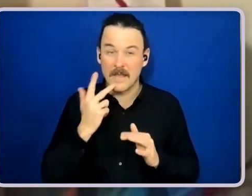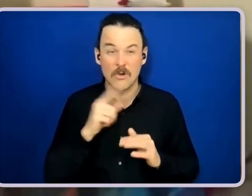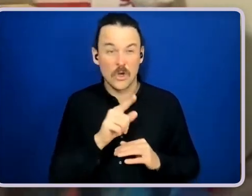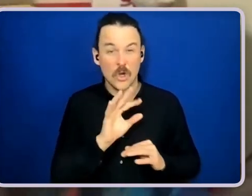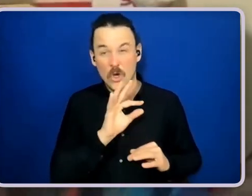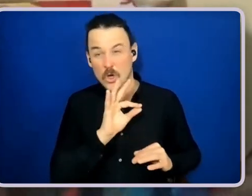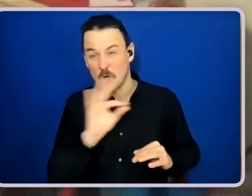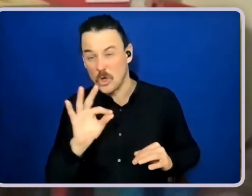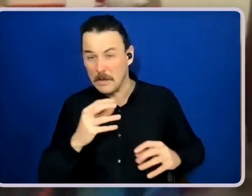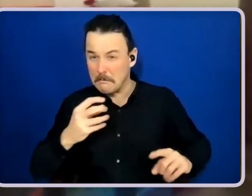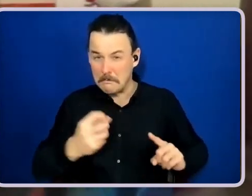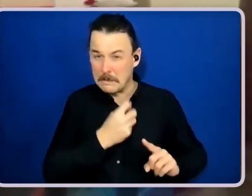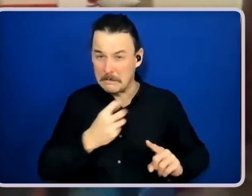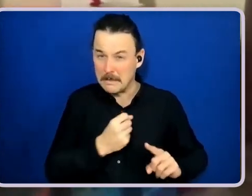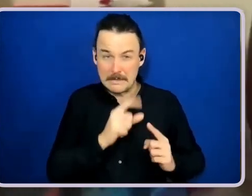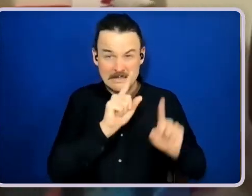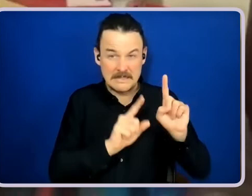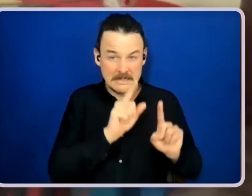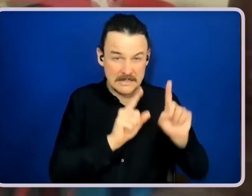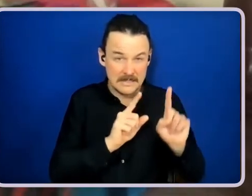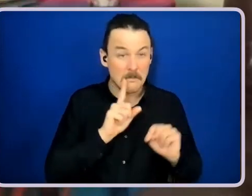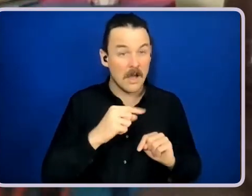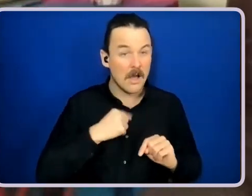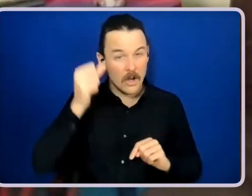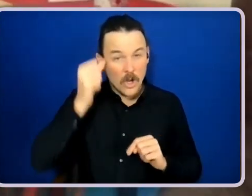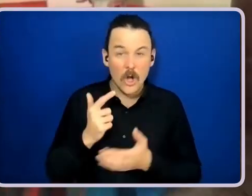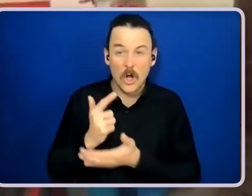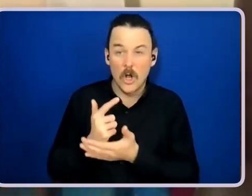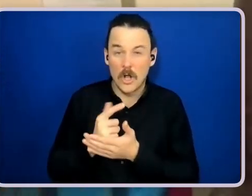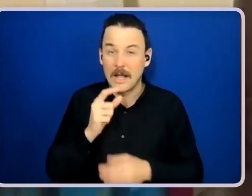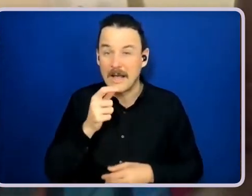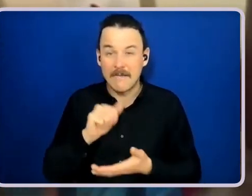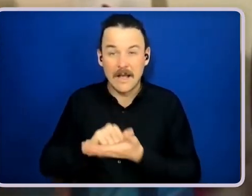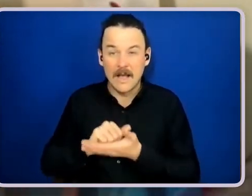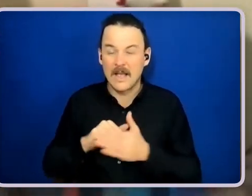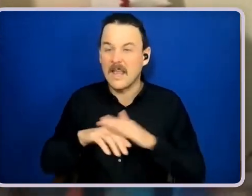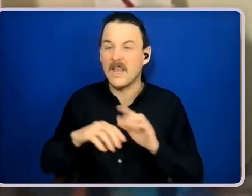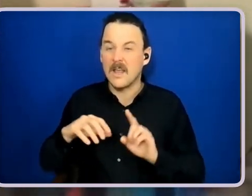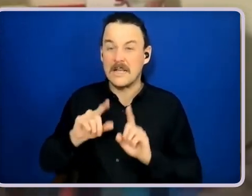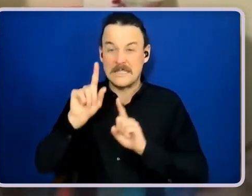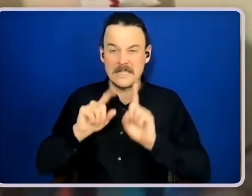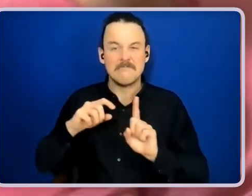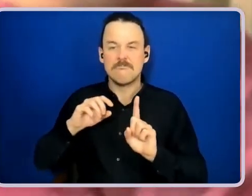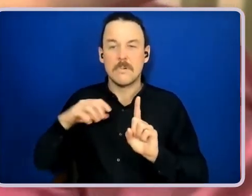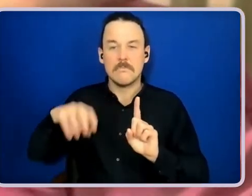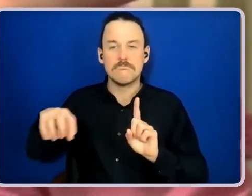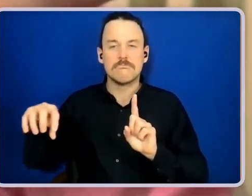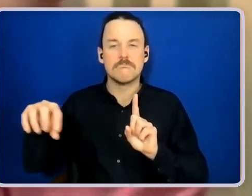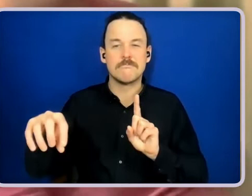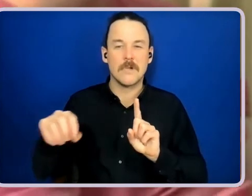like I know a lot of cafes more in the suburbs and potentially in like a shopping centre.